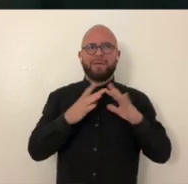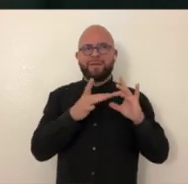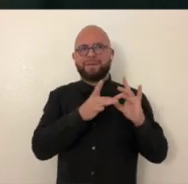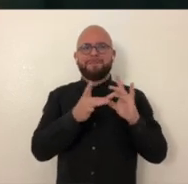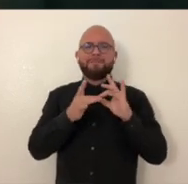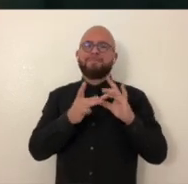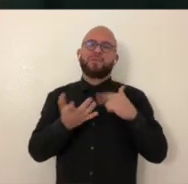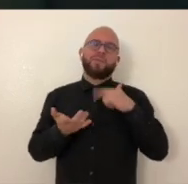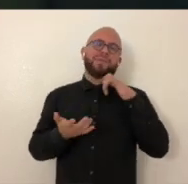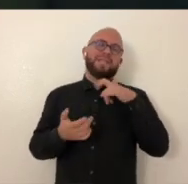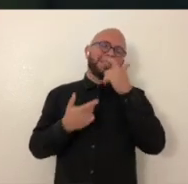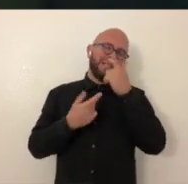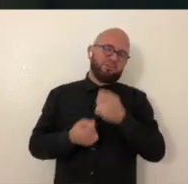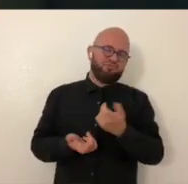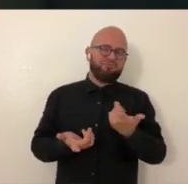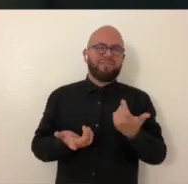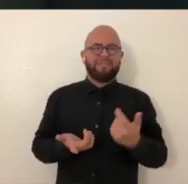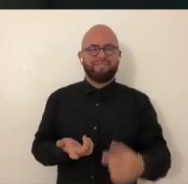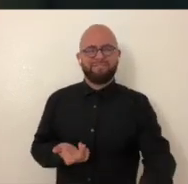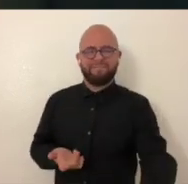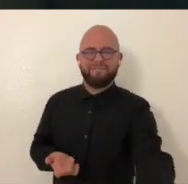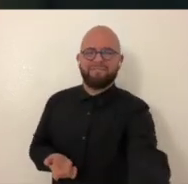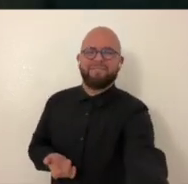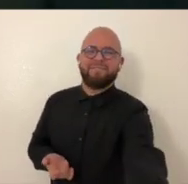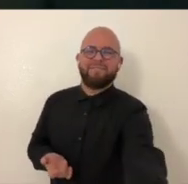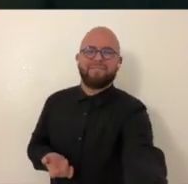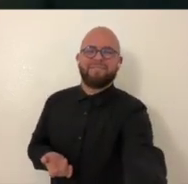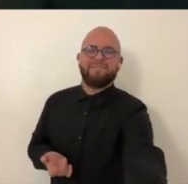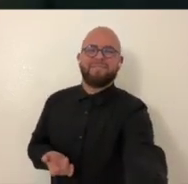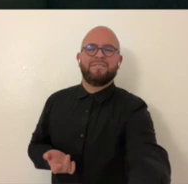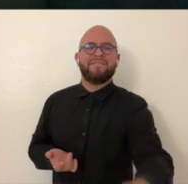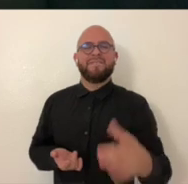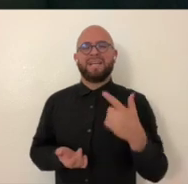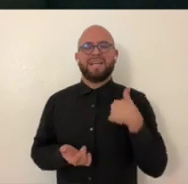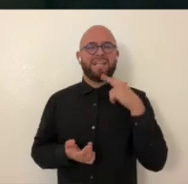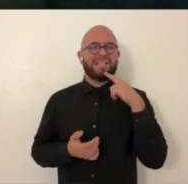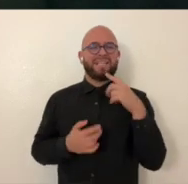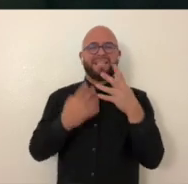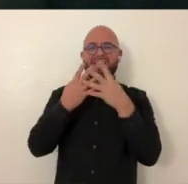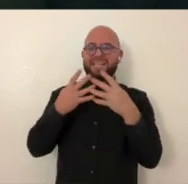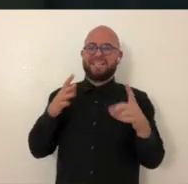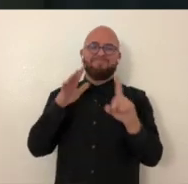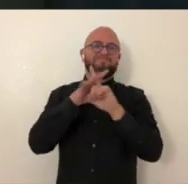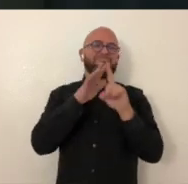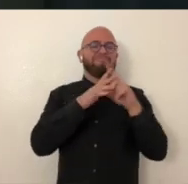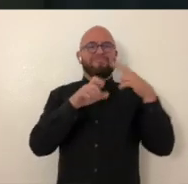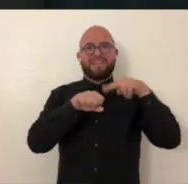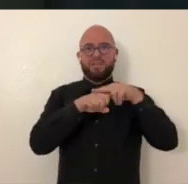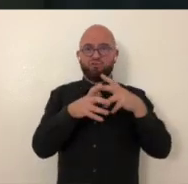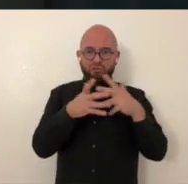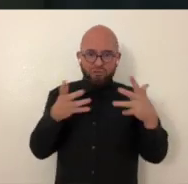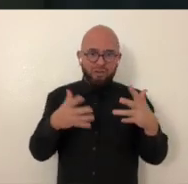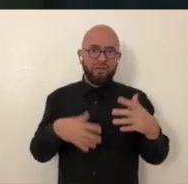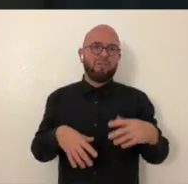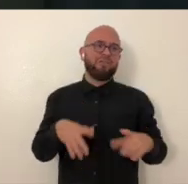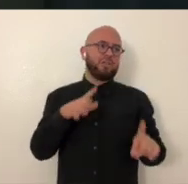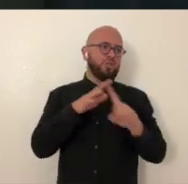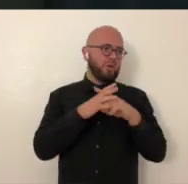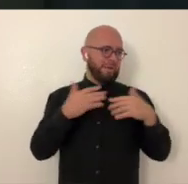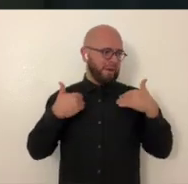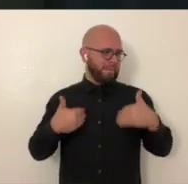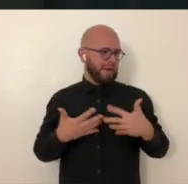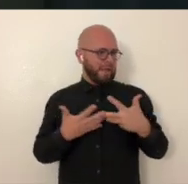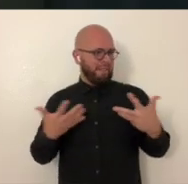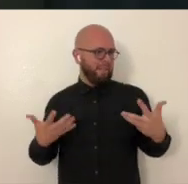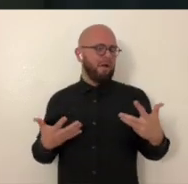connection and community. So I think that that's kind of an interesting way to talk about it. And I think that nets kind of appear in nature a